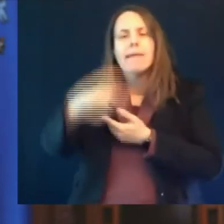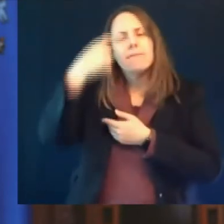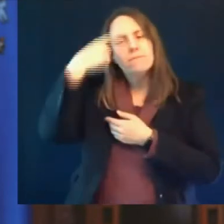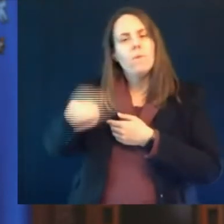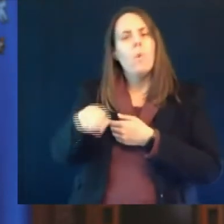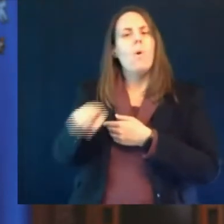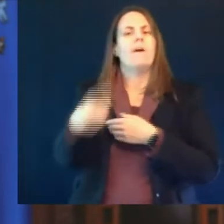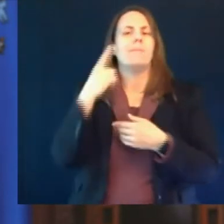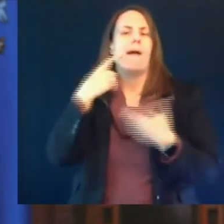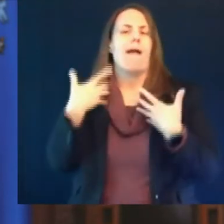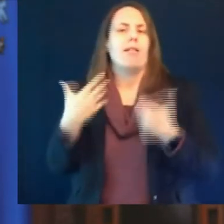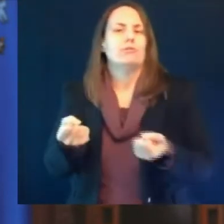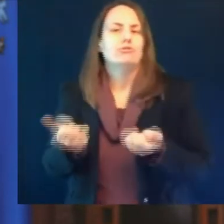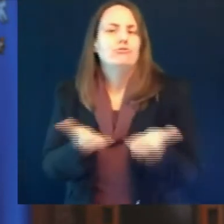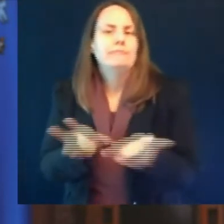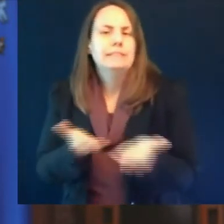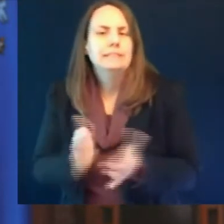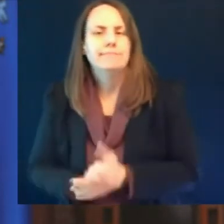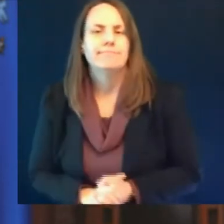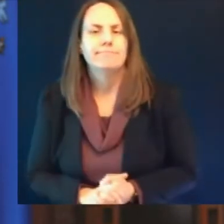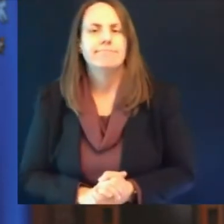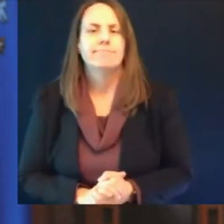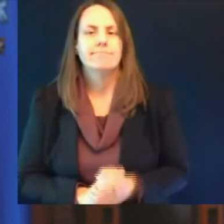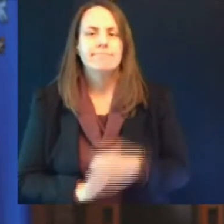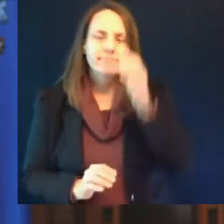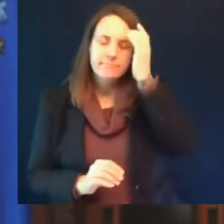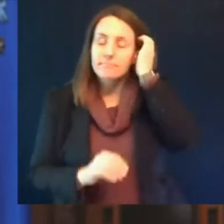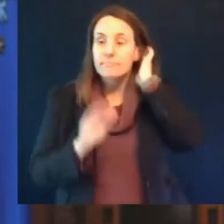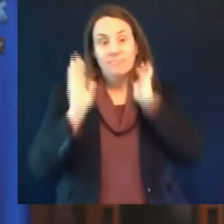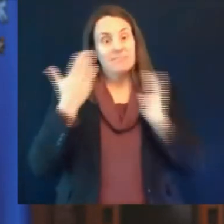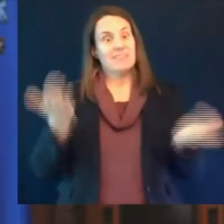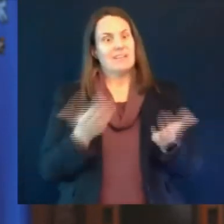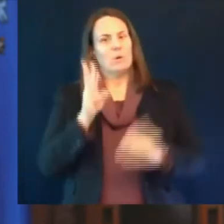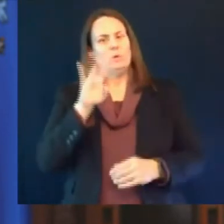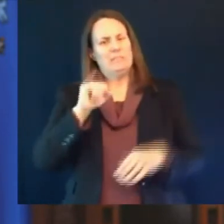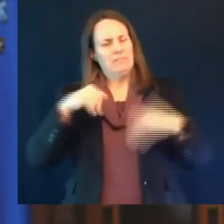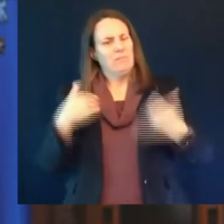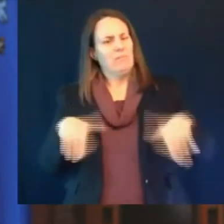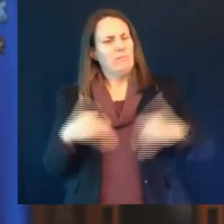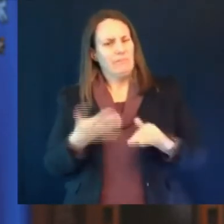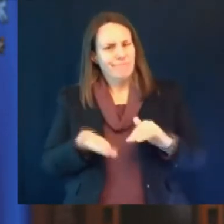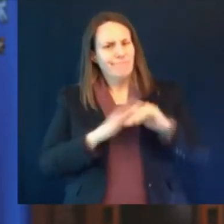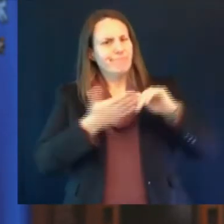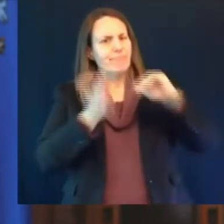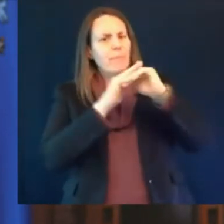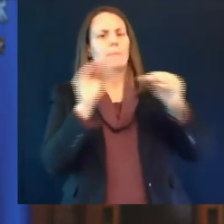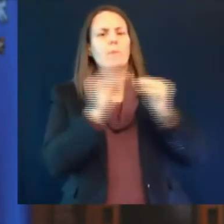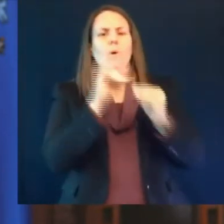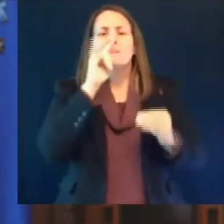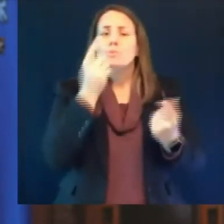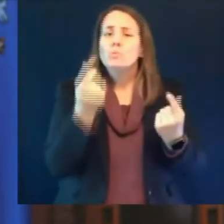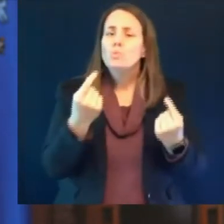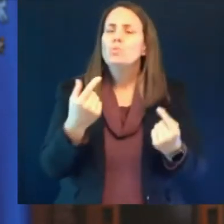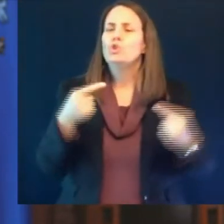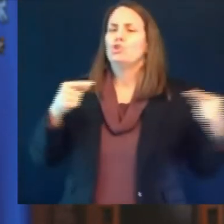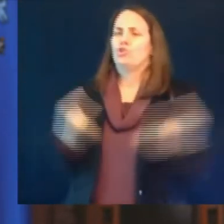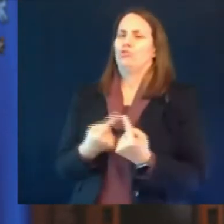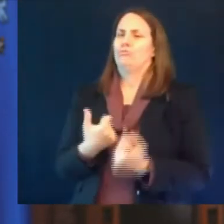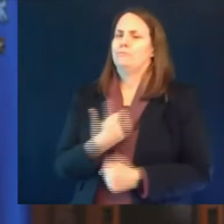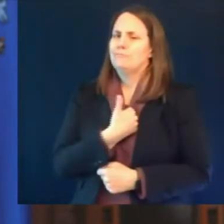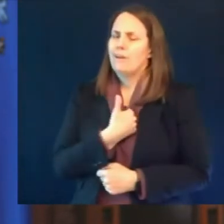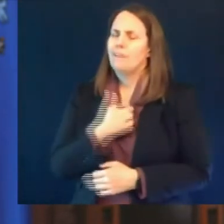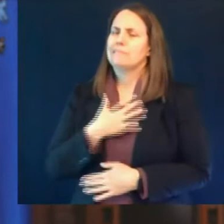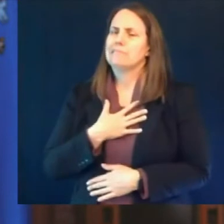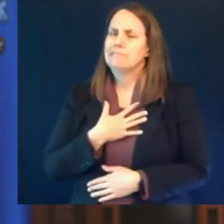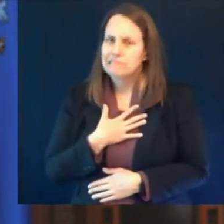health claims for teens in 2020 and while some students are ready to head back to the classroom others are